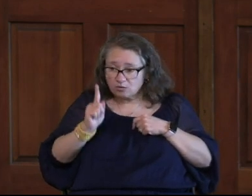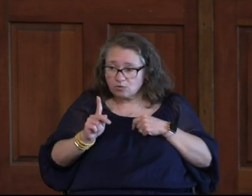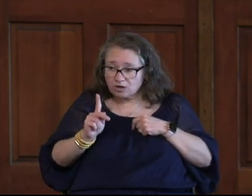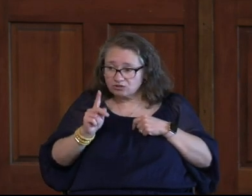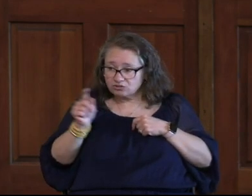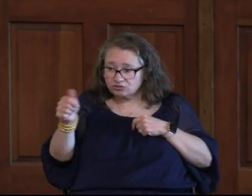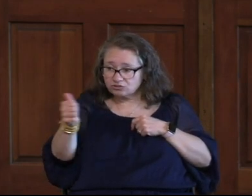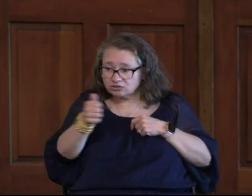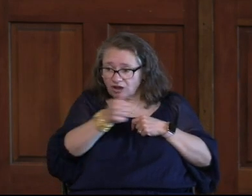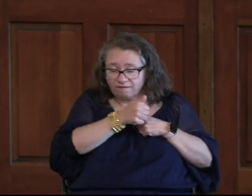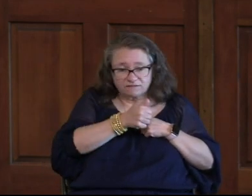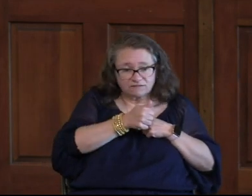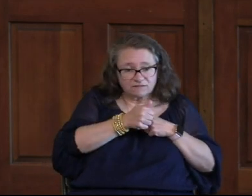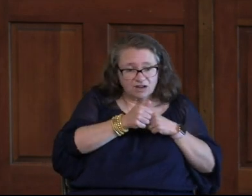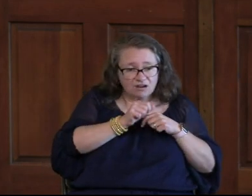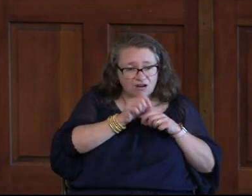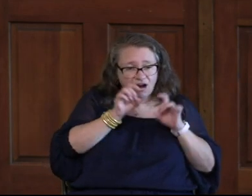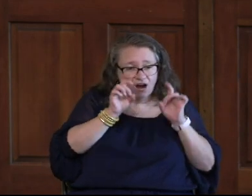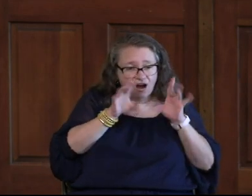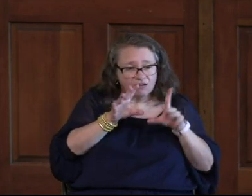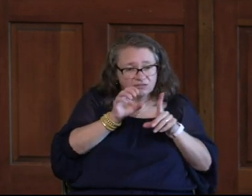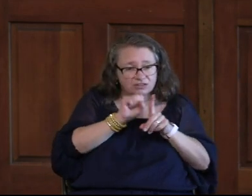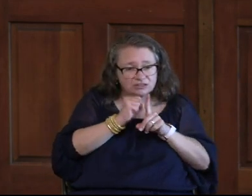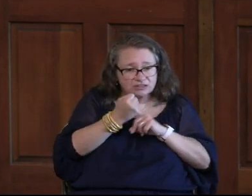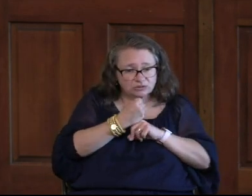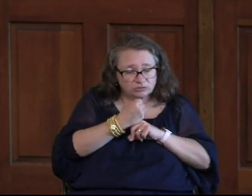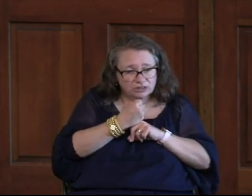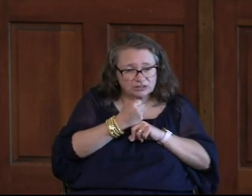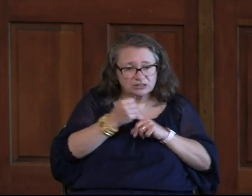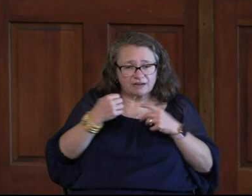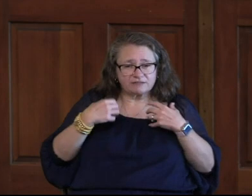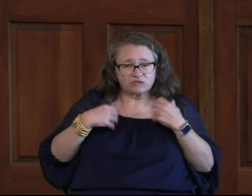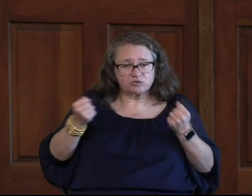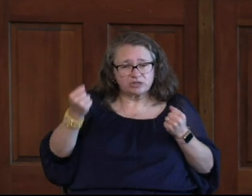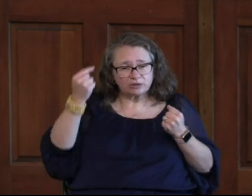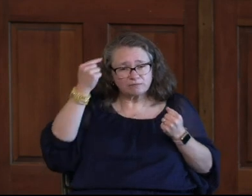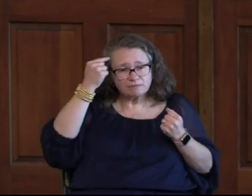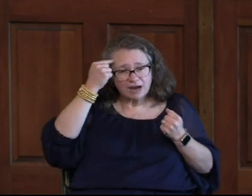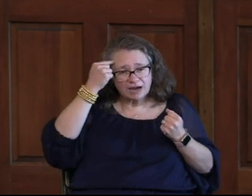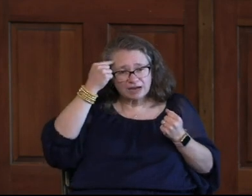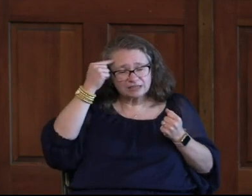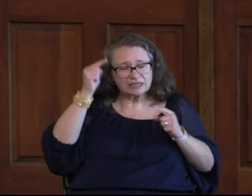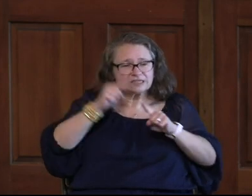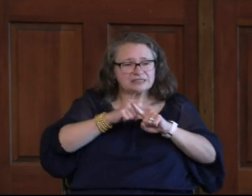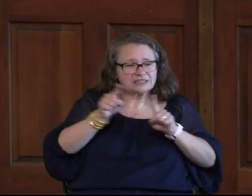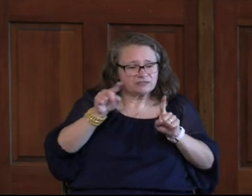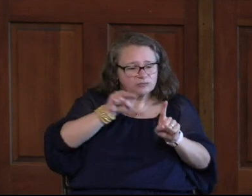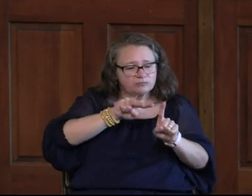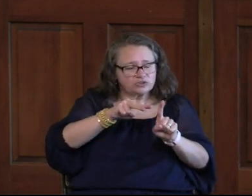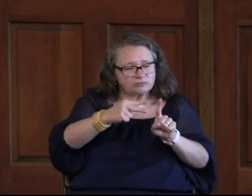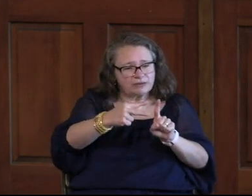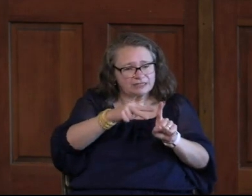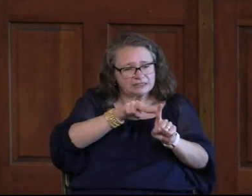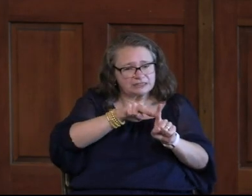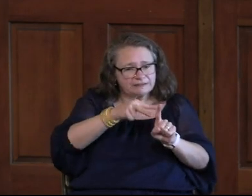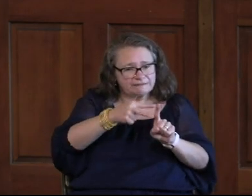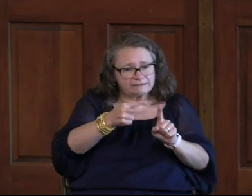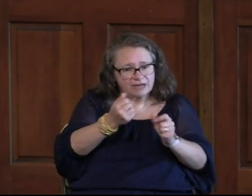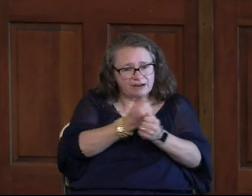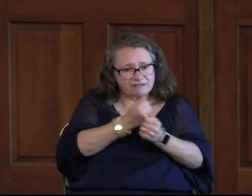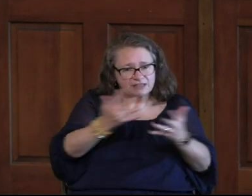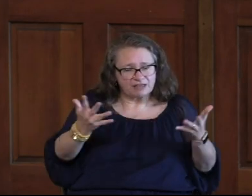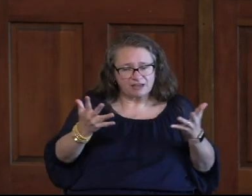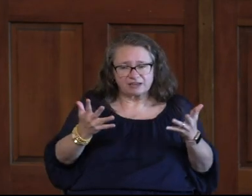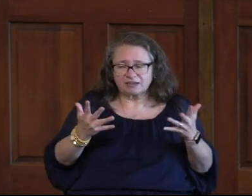yourself? To be in a really difficult situation, to have a renewed mind, and to have a different perspective on everything.